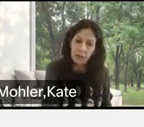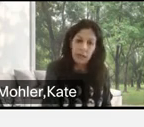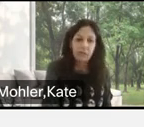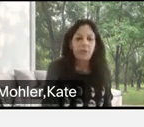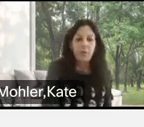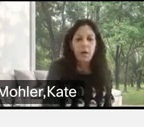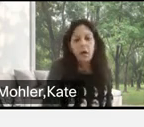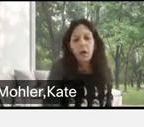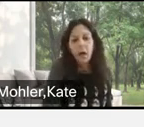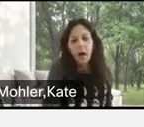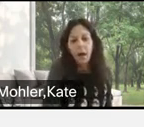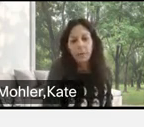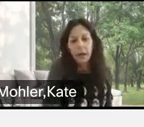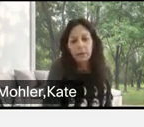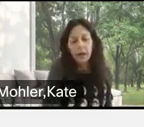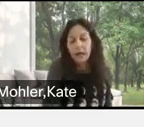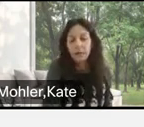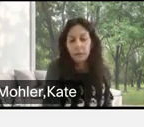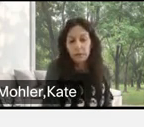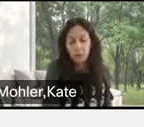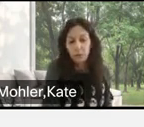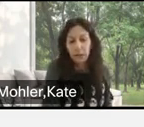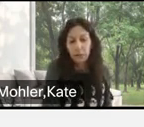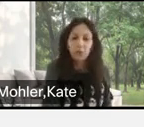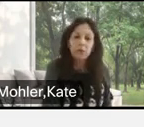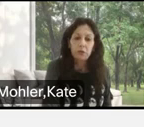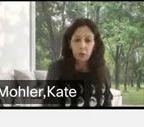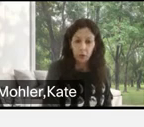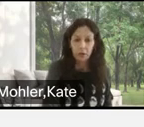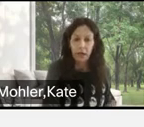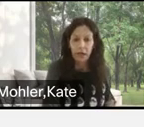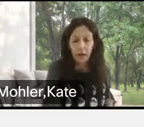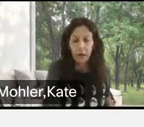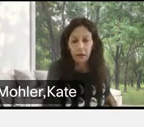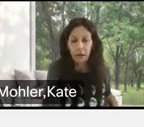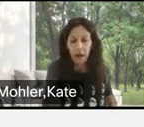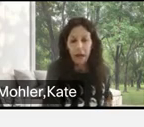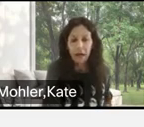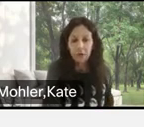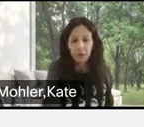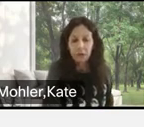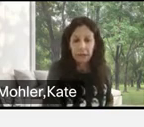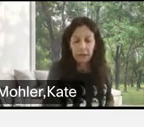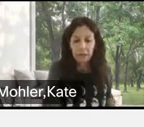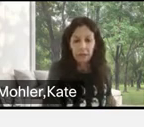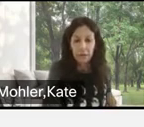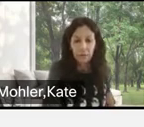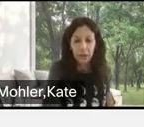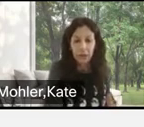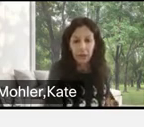won't say some of them. But as a person with bipolar disorder, uh, I have certainly.